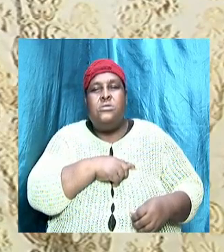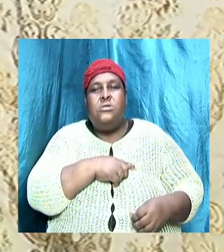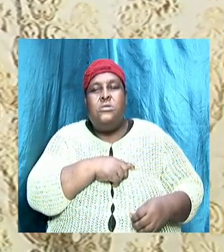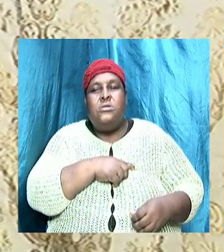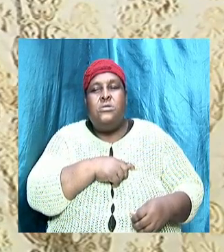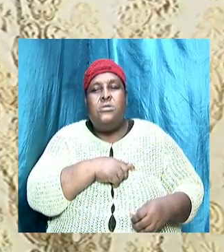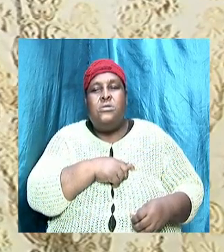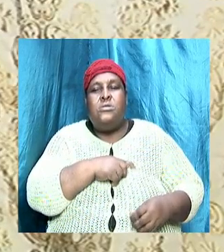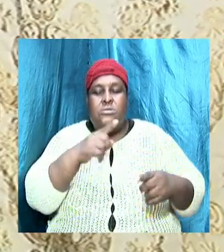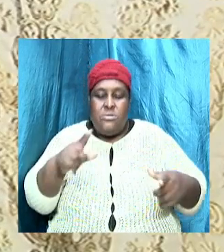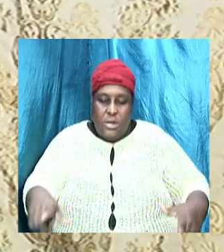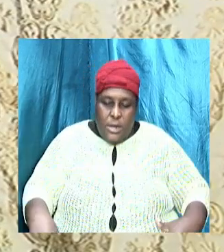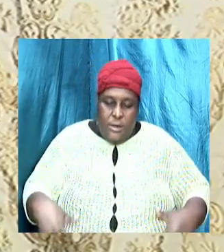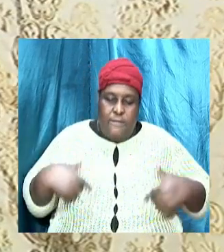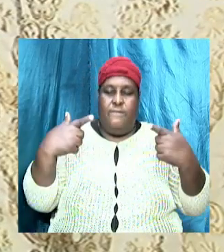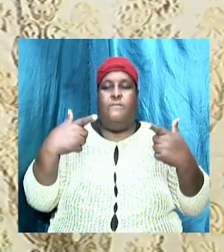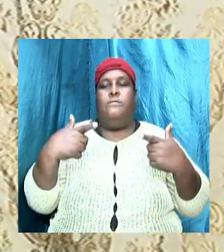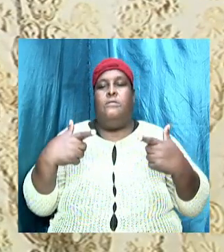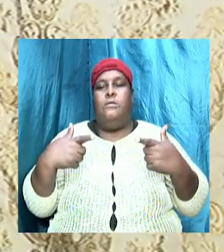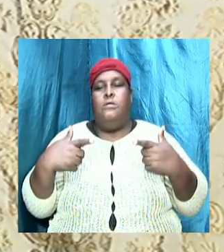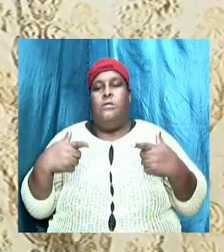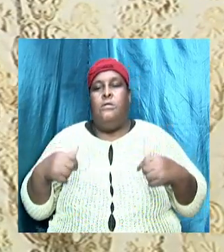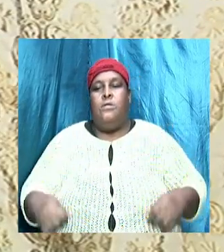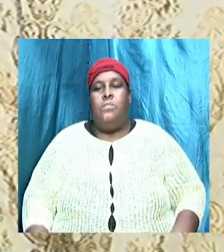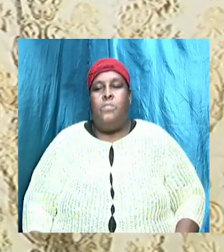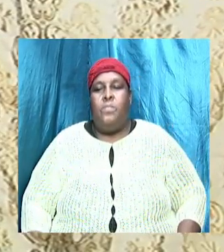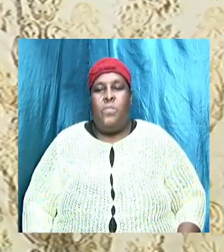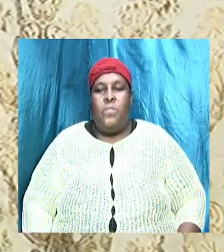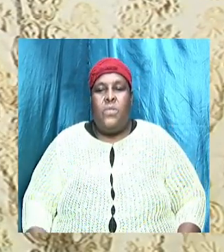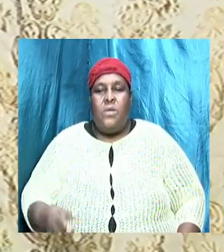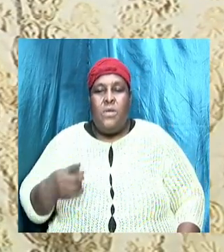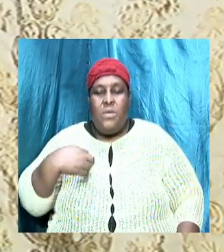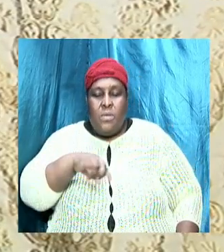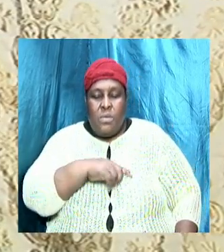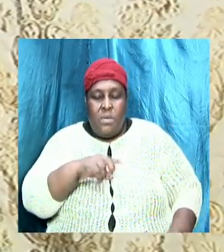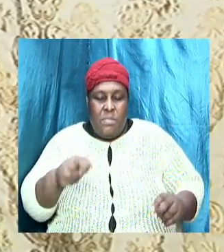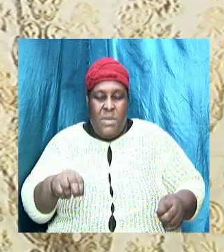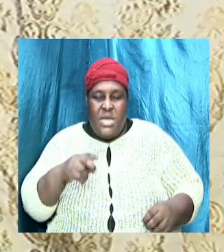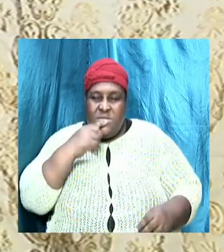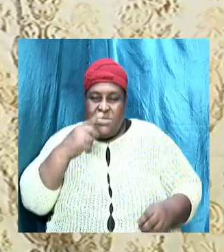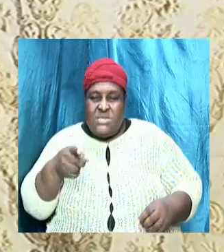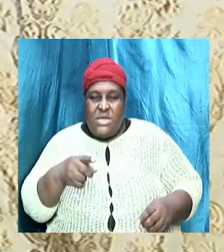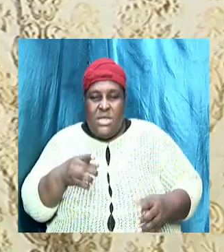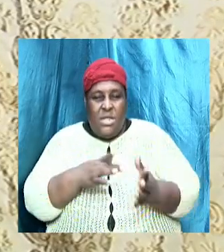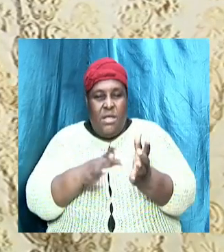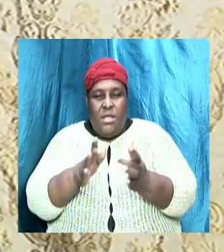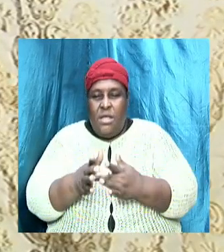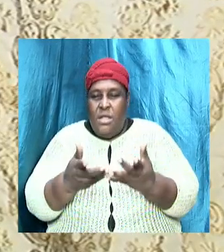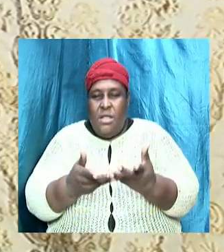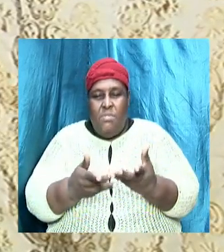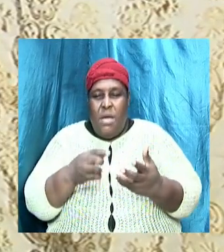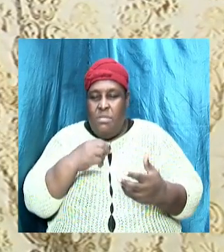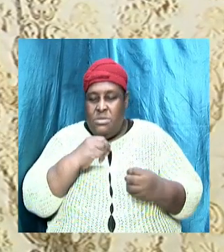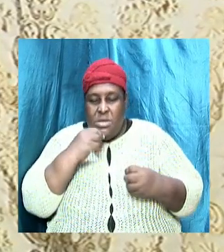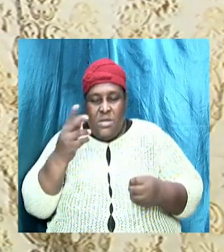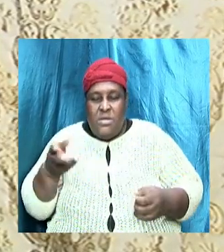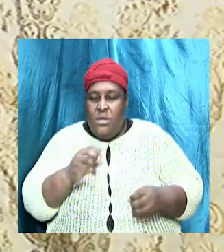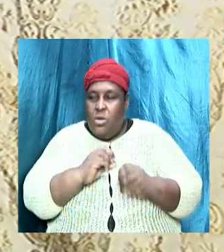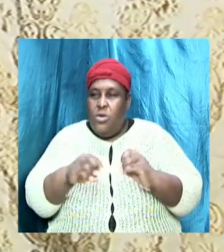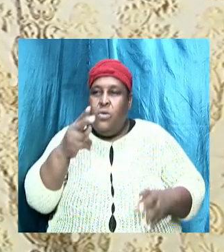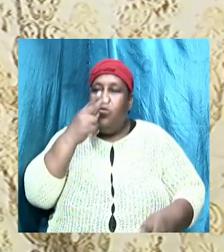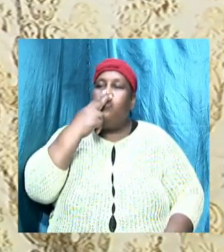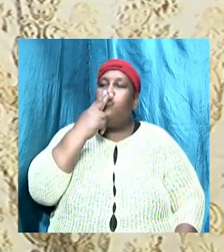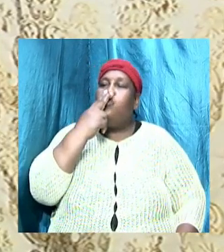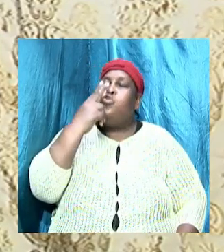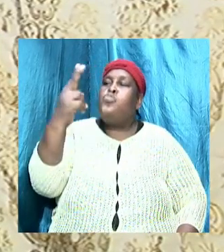us to live by. So we made mention, and the Bible did not say, don't smoke. Don't smoke a spliff.